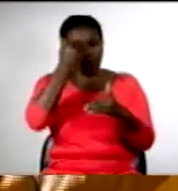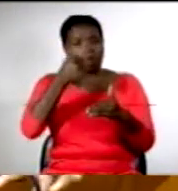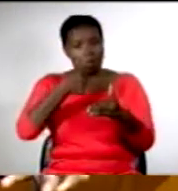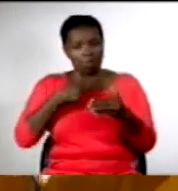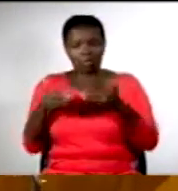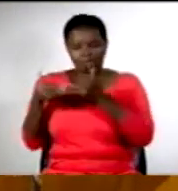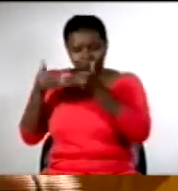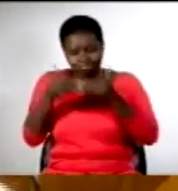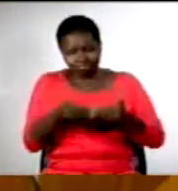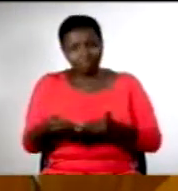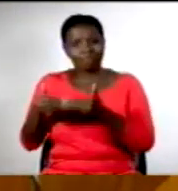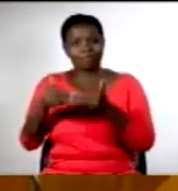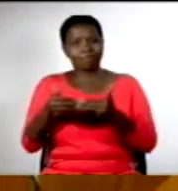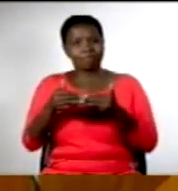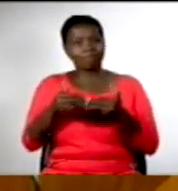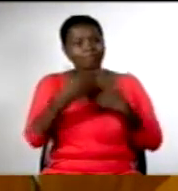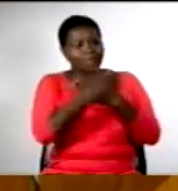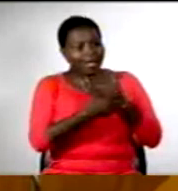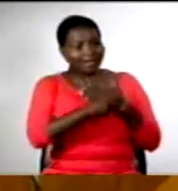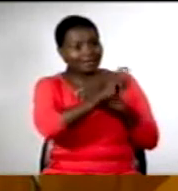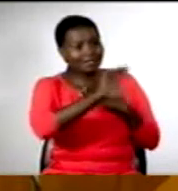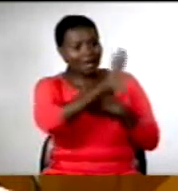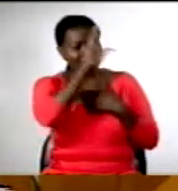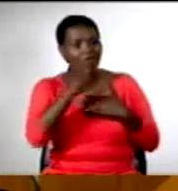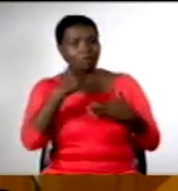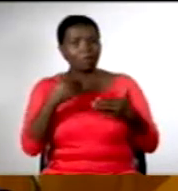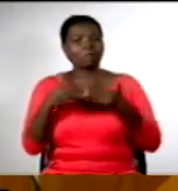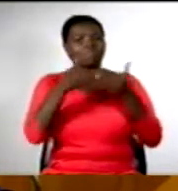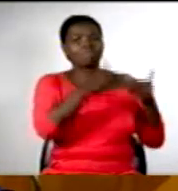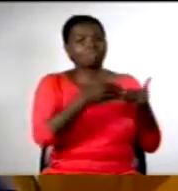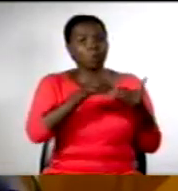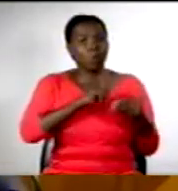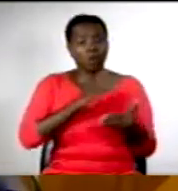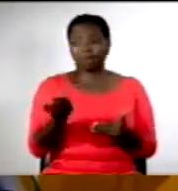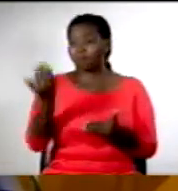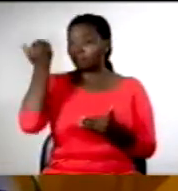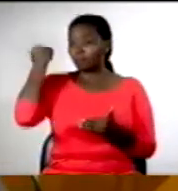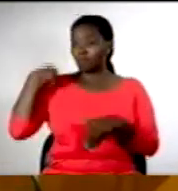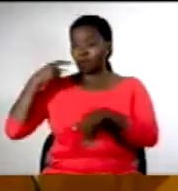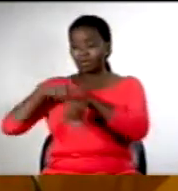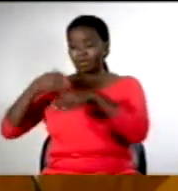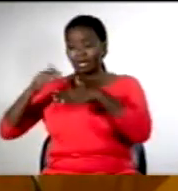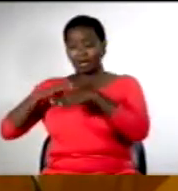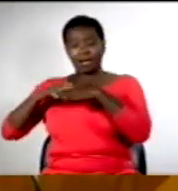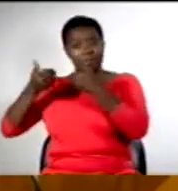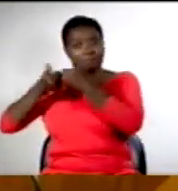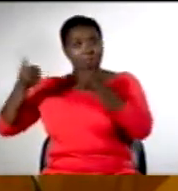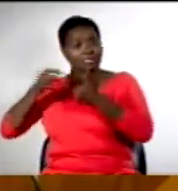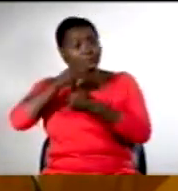as Africans, we care deeply as people, because when we were in need as a people struggling for democracy,